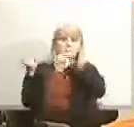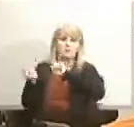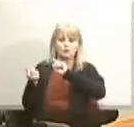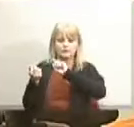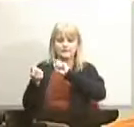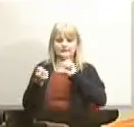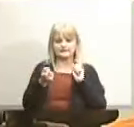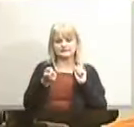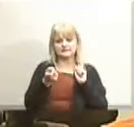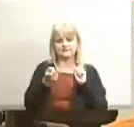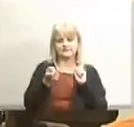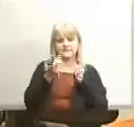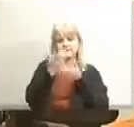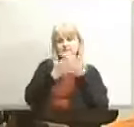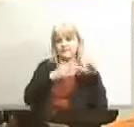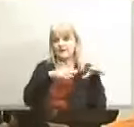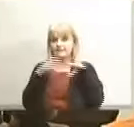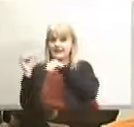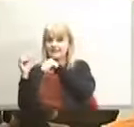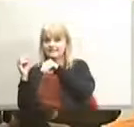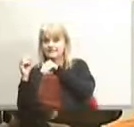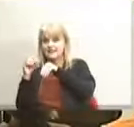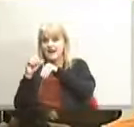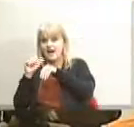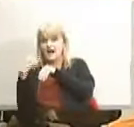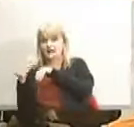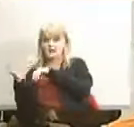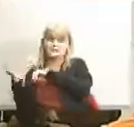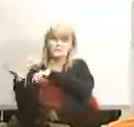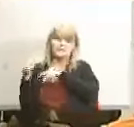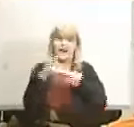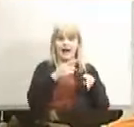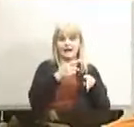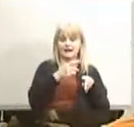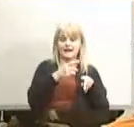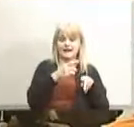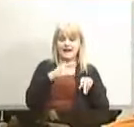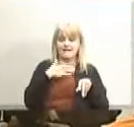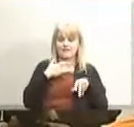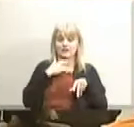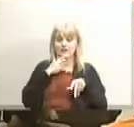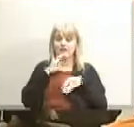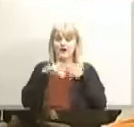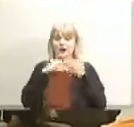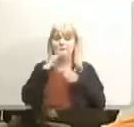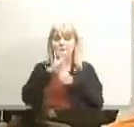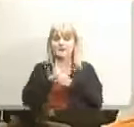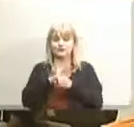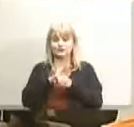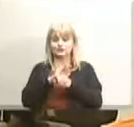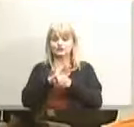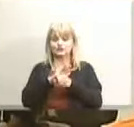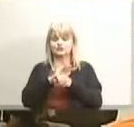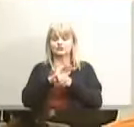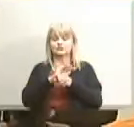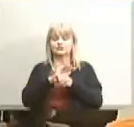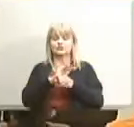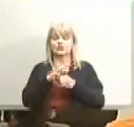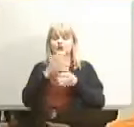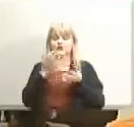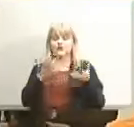and other students have come back into the facility i think we have all made a pledge to make sure that we are